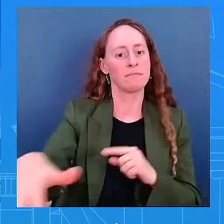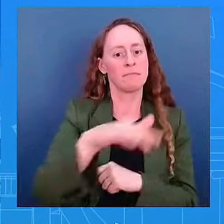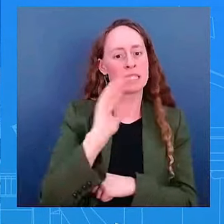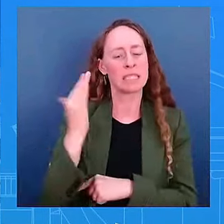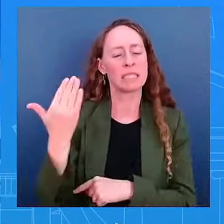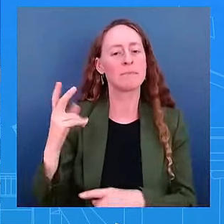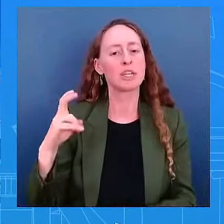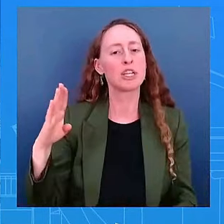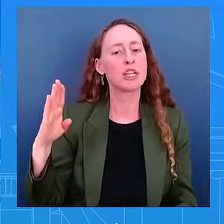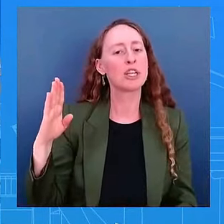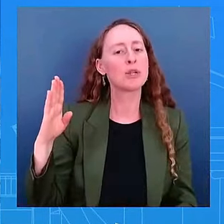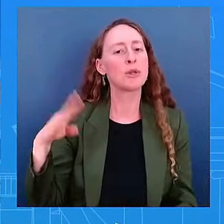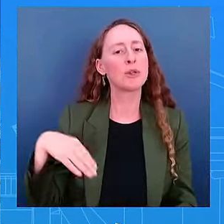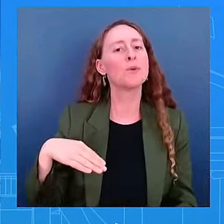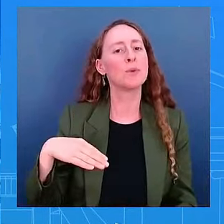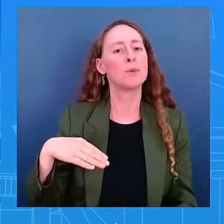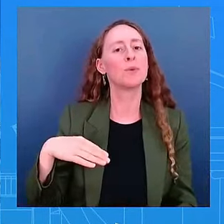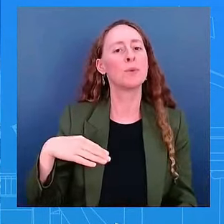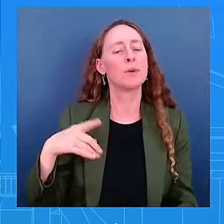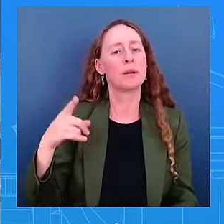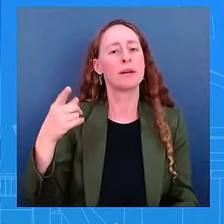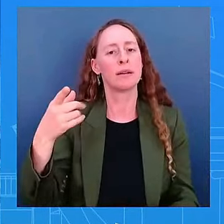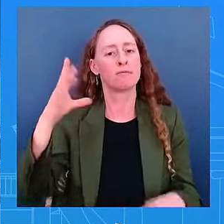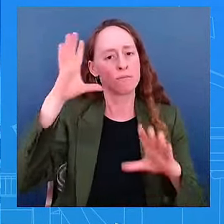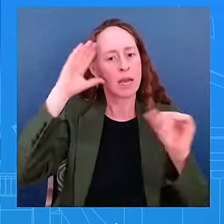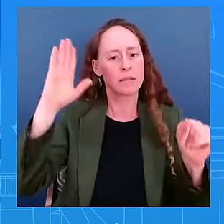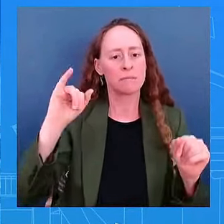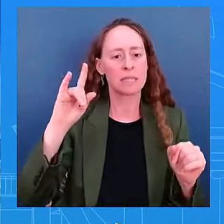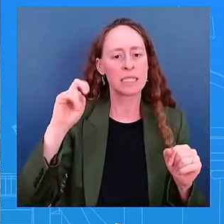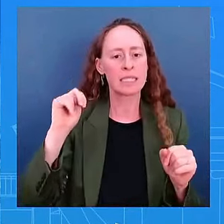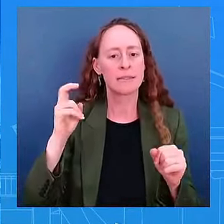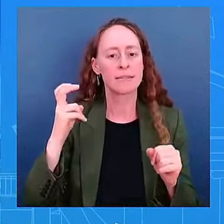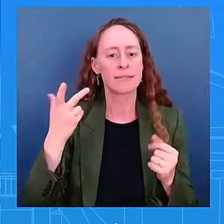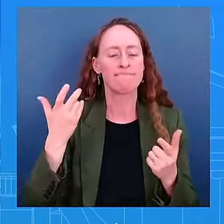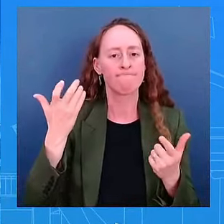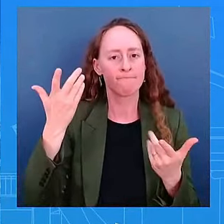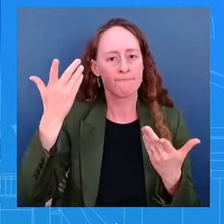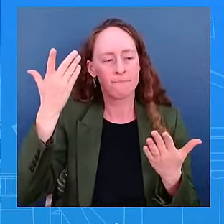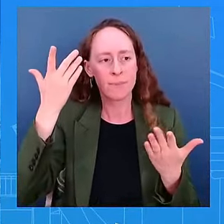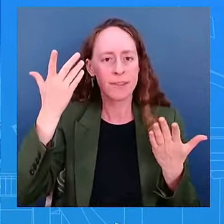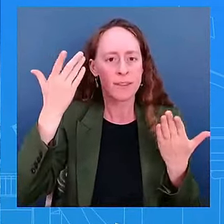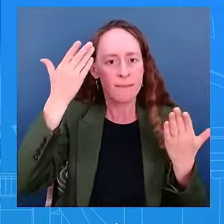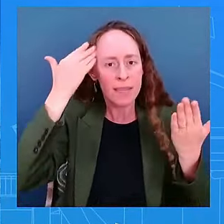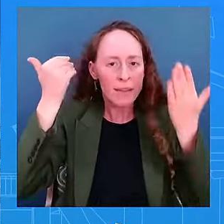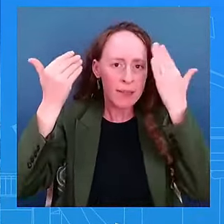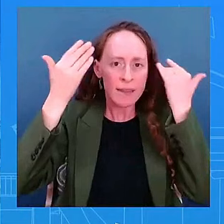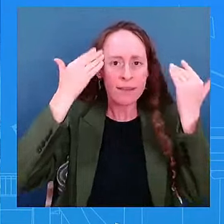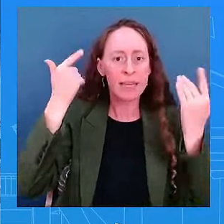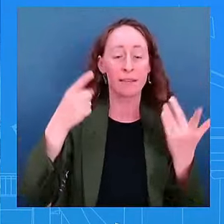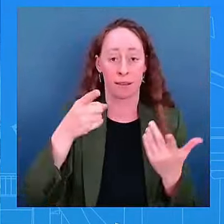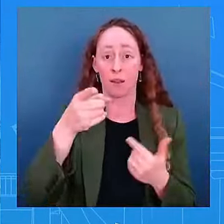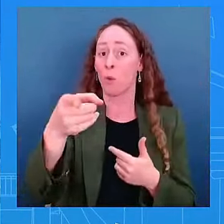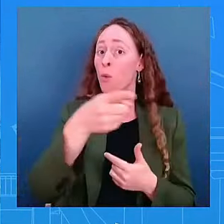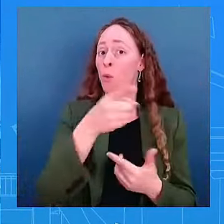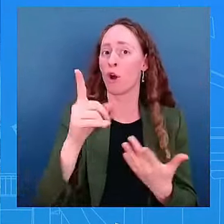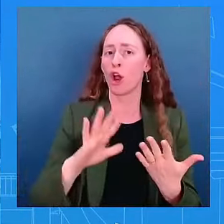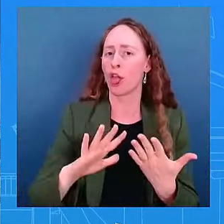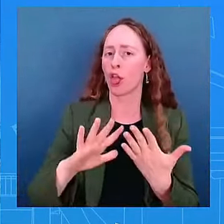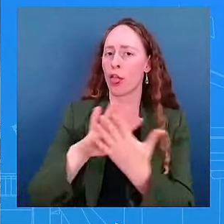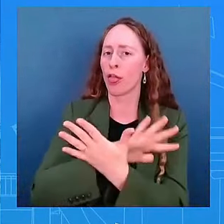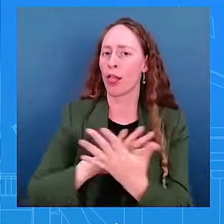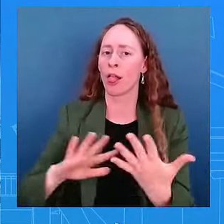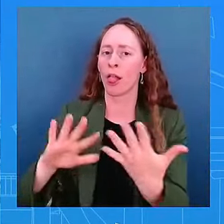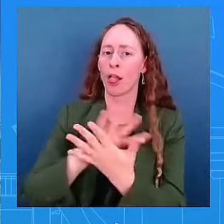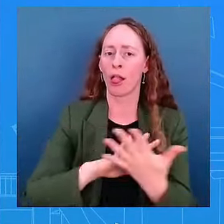hidden from the American people. So who ordered White House officials to cover up a declining President?